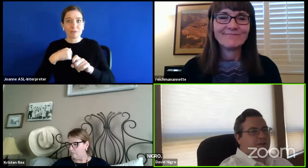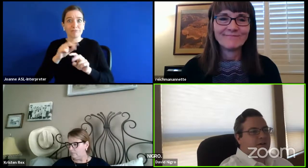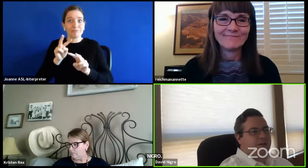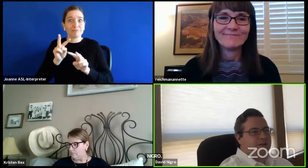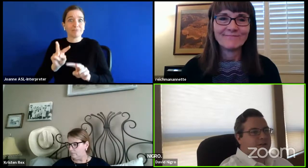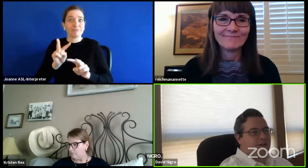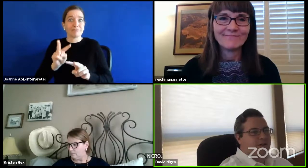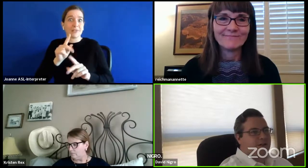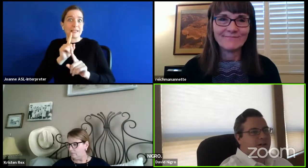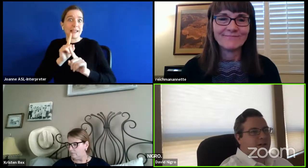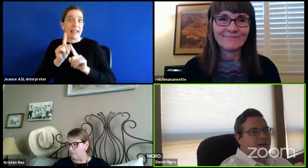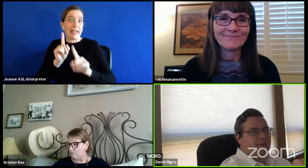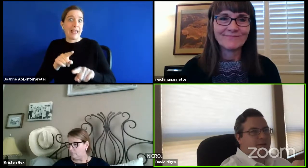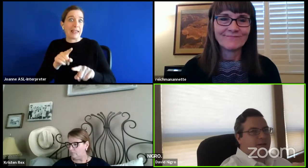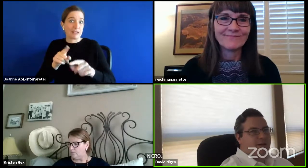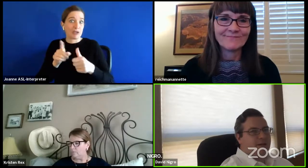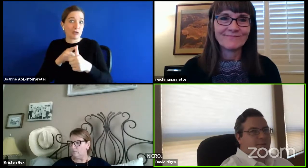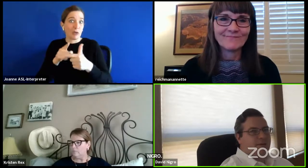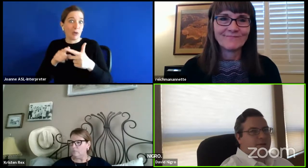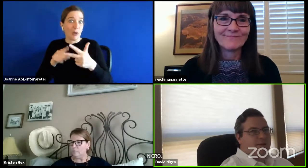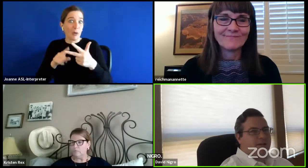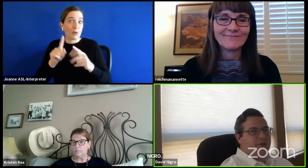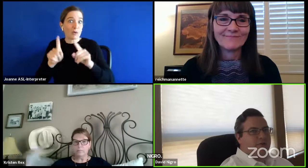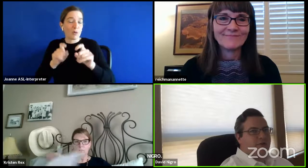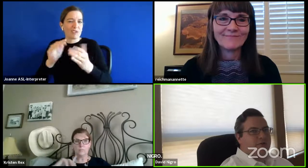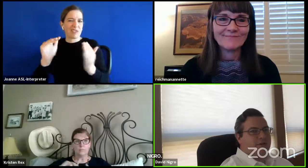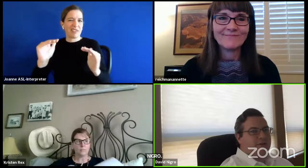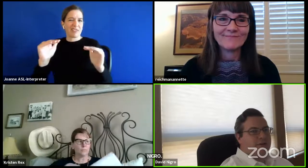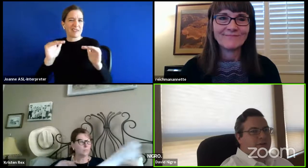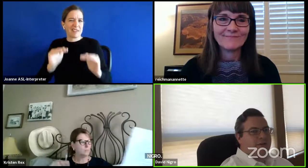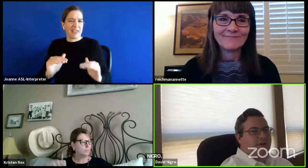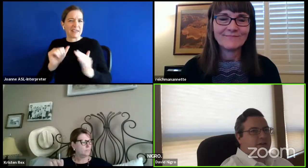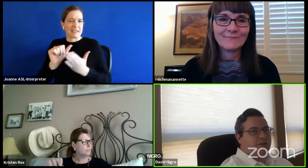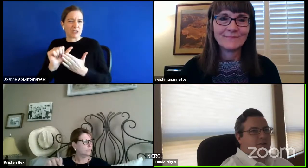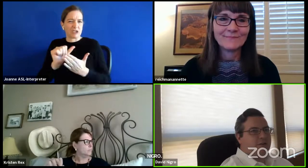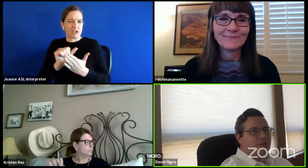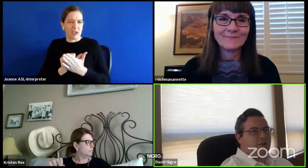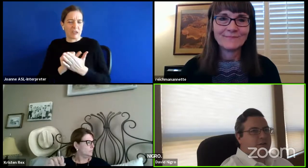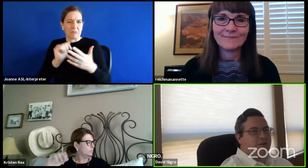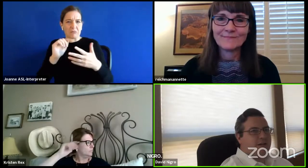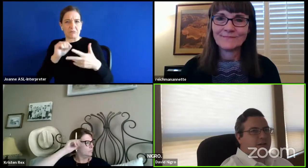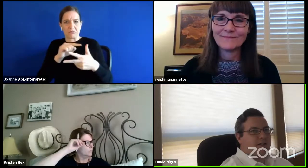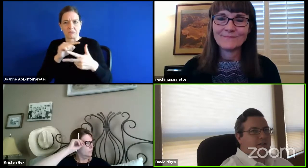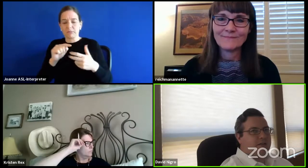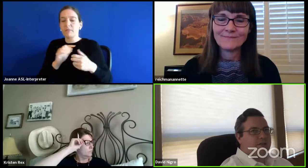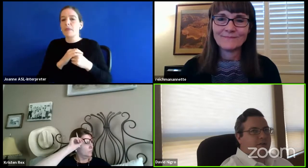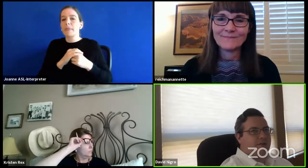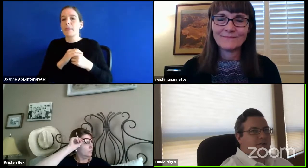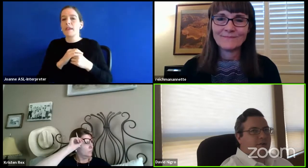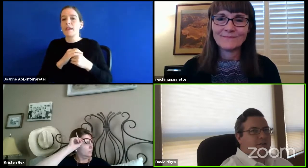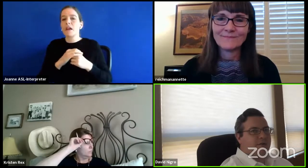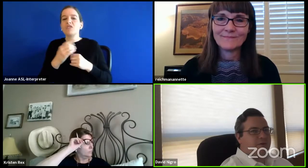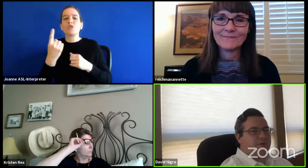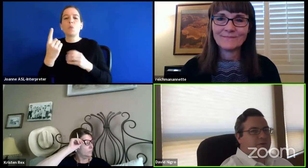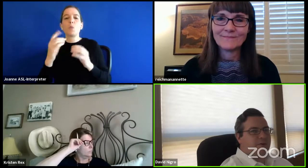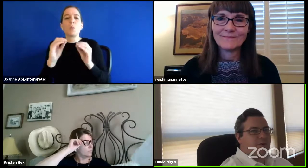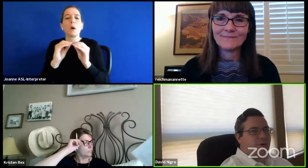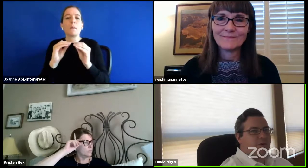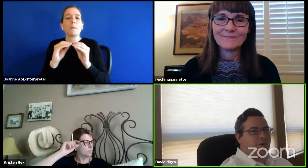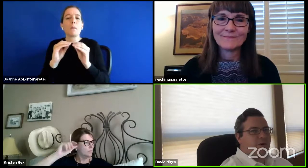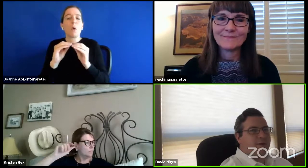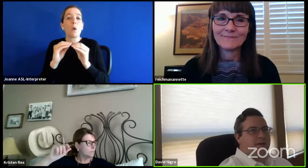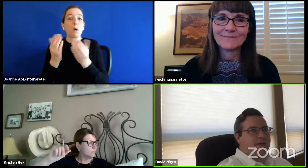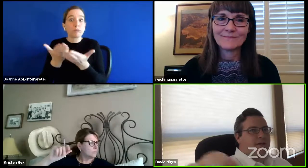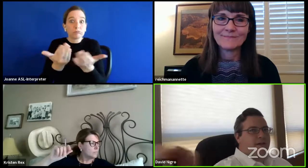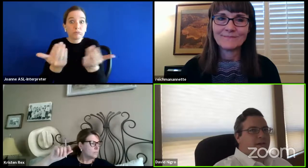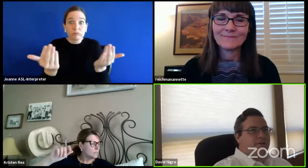agenda item. But again, just one final call for any of these reports. I'm going to stop my video and mute it just for